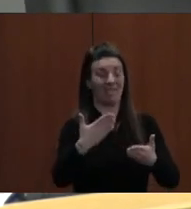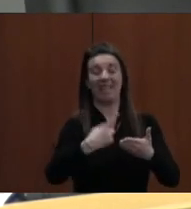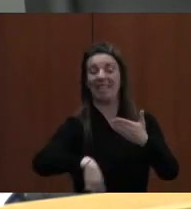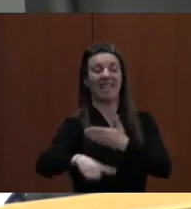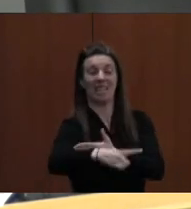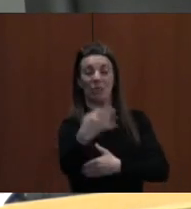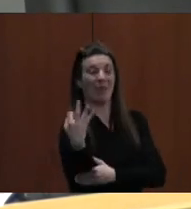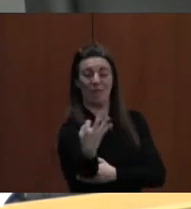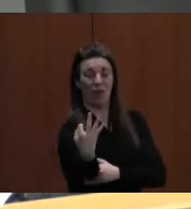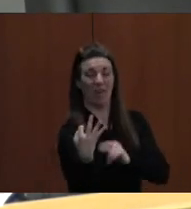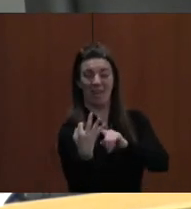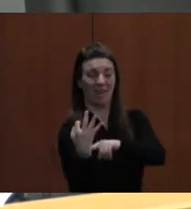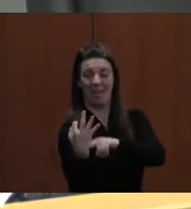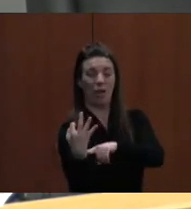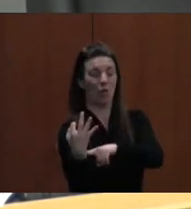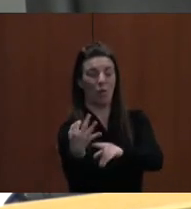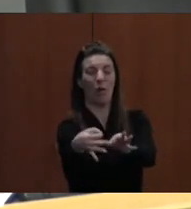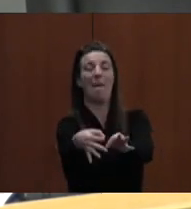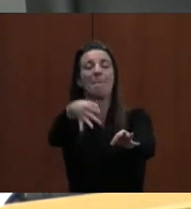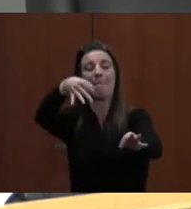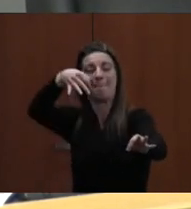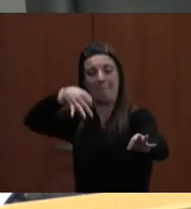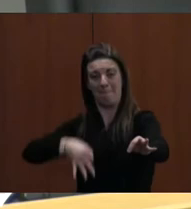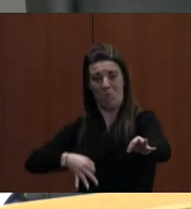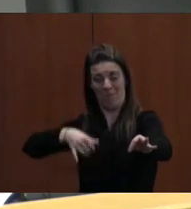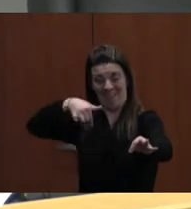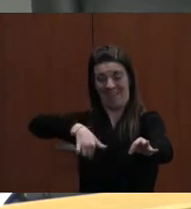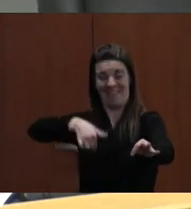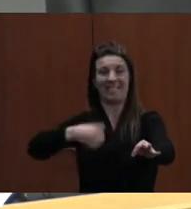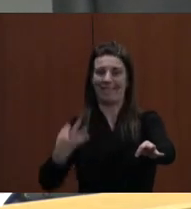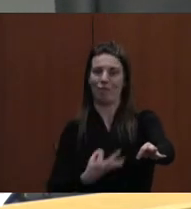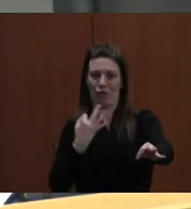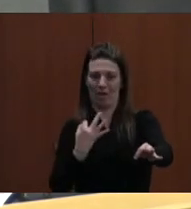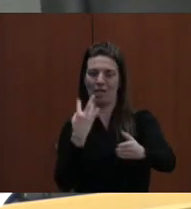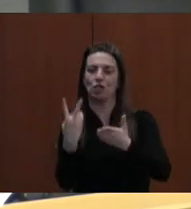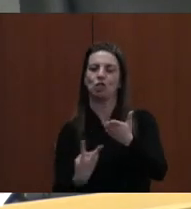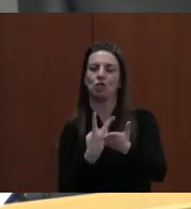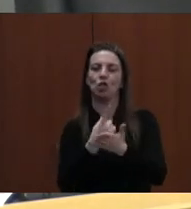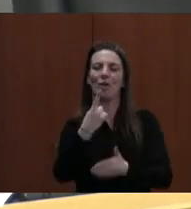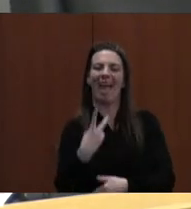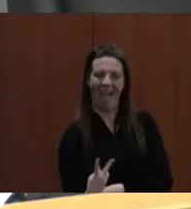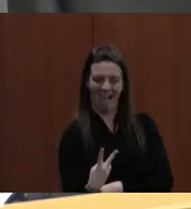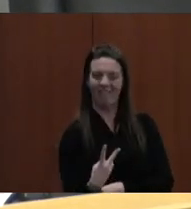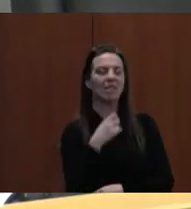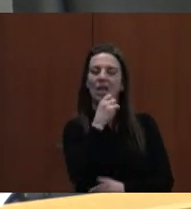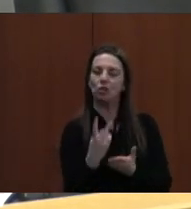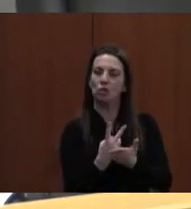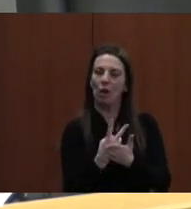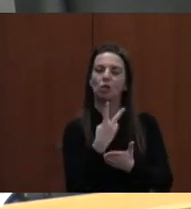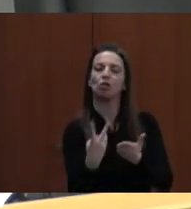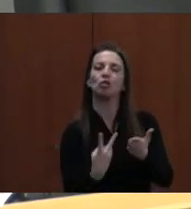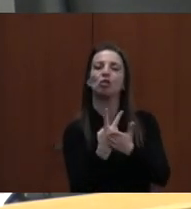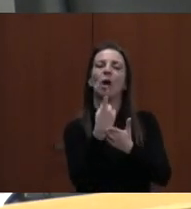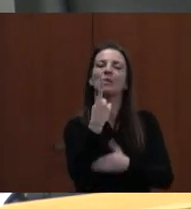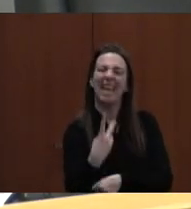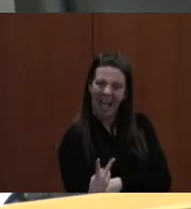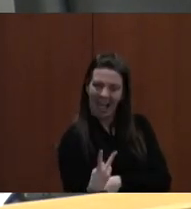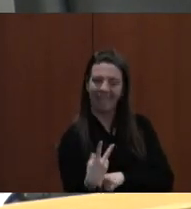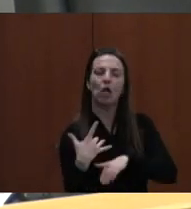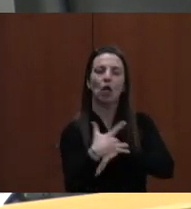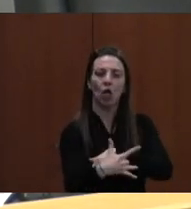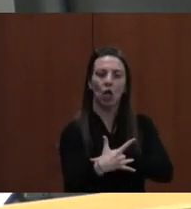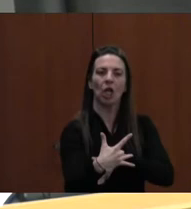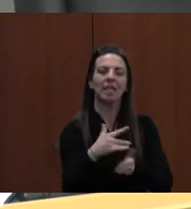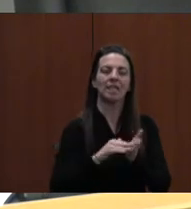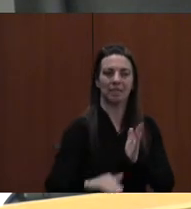-HALF-HOUR EARLY DISMISSAL. NOT A TWO-HOUR EARLY DISMISSAL, BUT A TWO-AND-A-HALF-HOUR EARLY DISMISSAL, HOPEFULLY